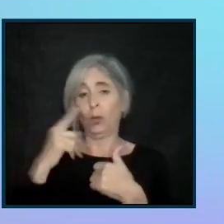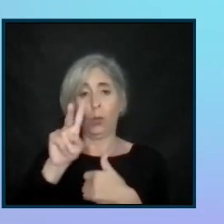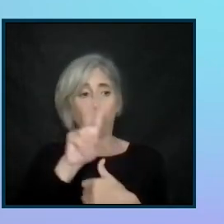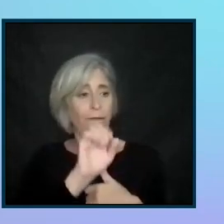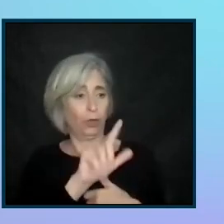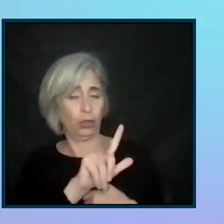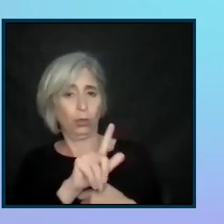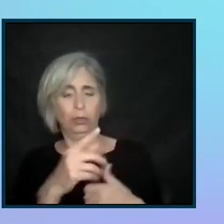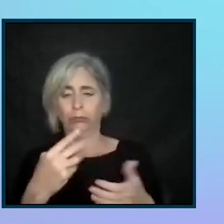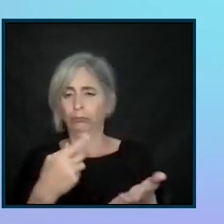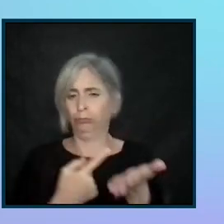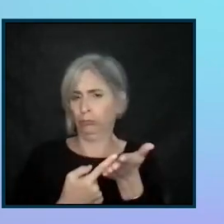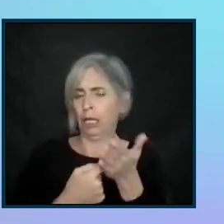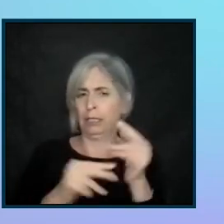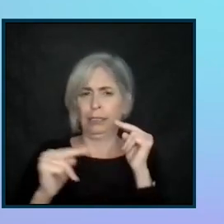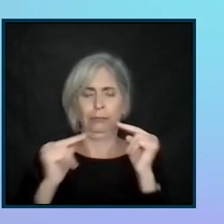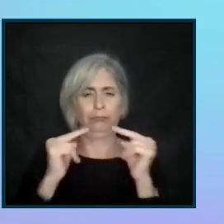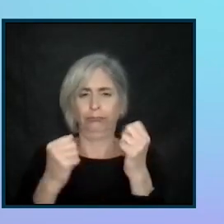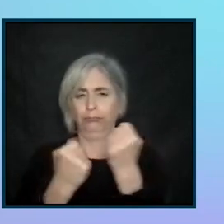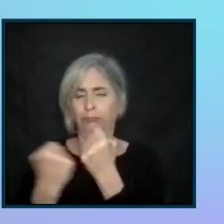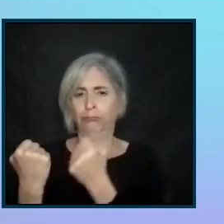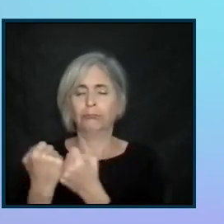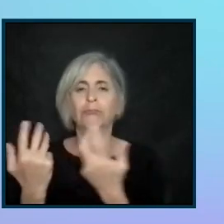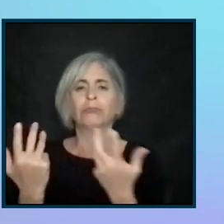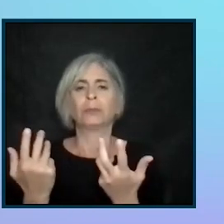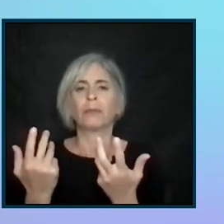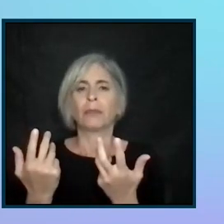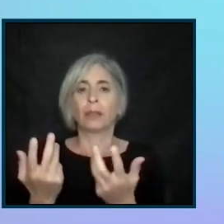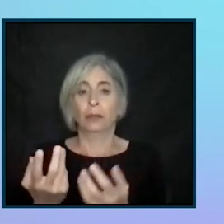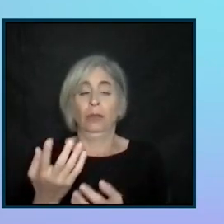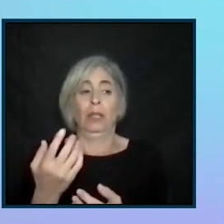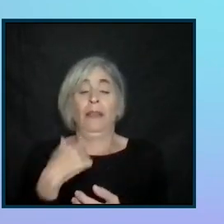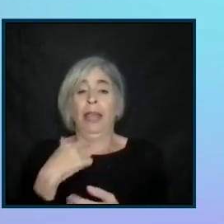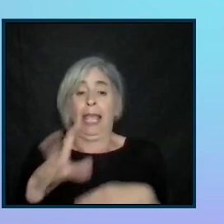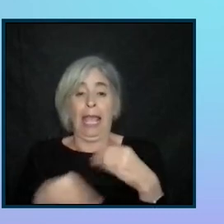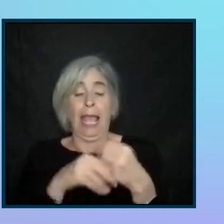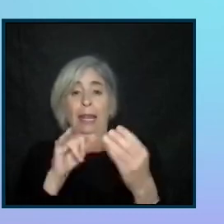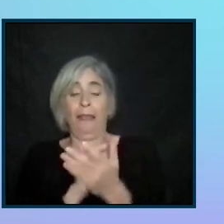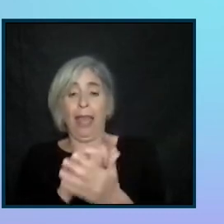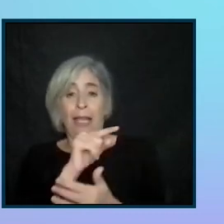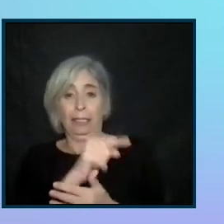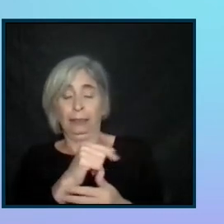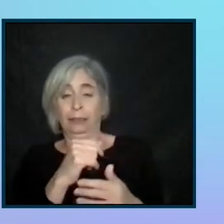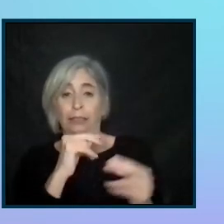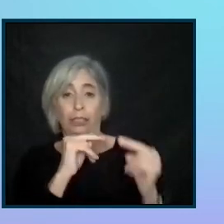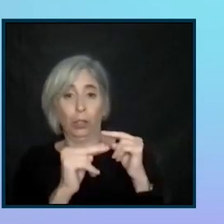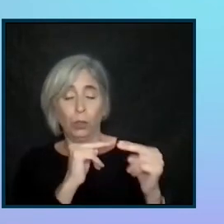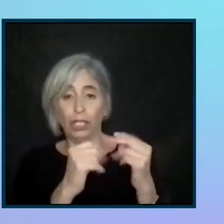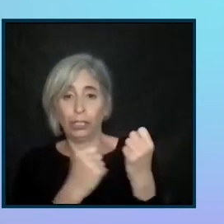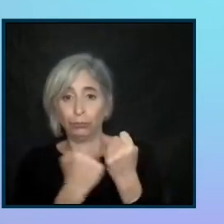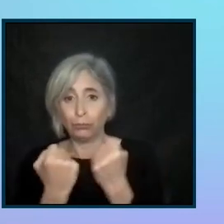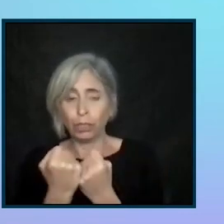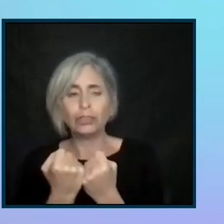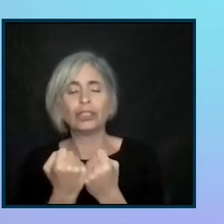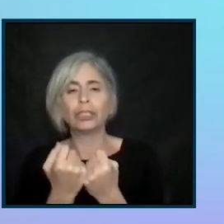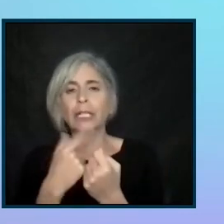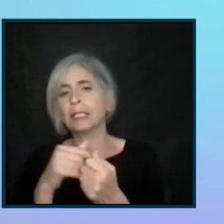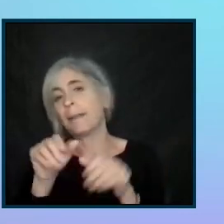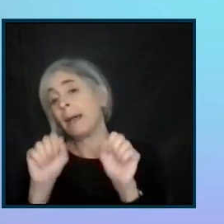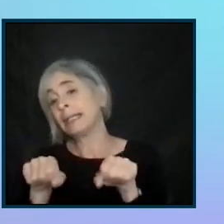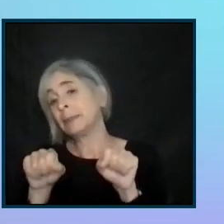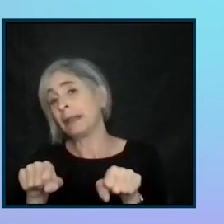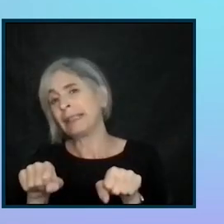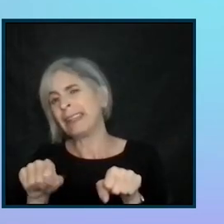structured negotiation. They actually got structured negotiation written in as a possibility,